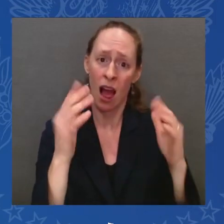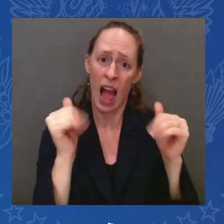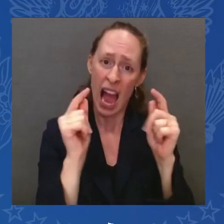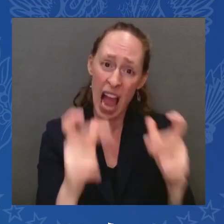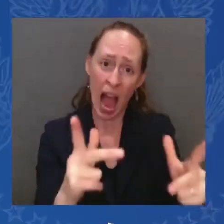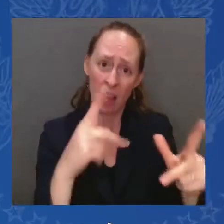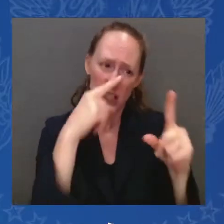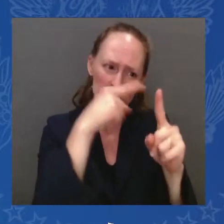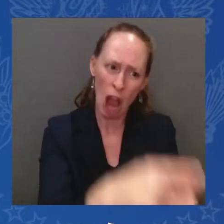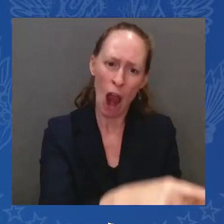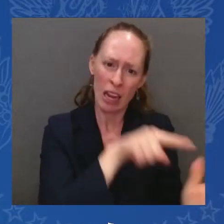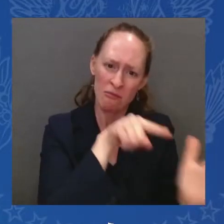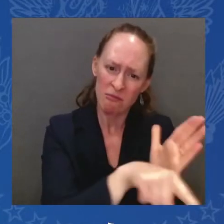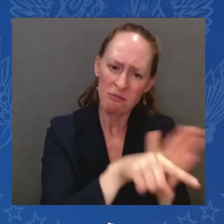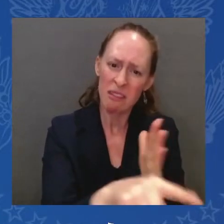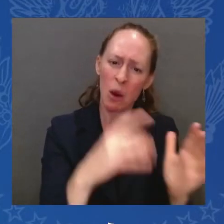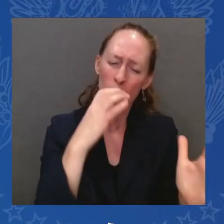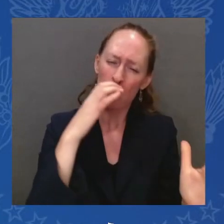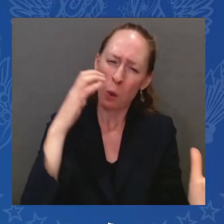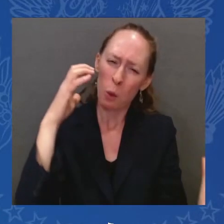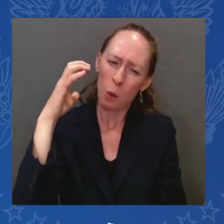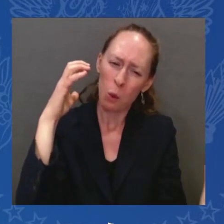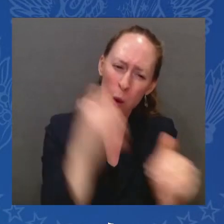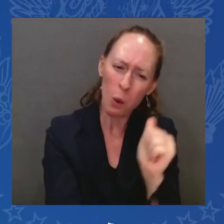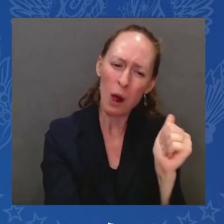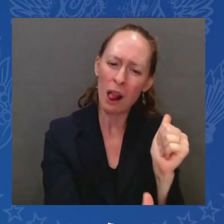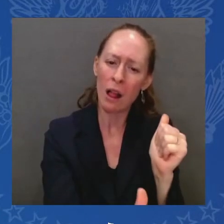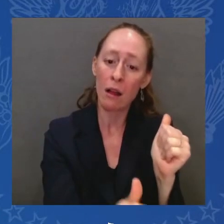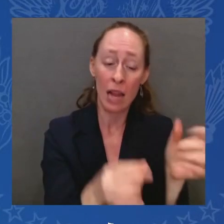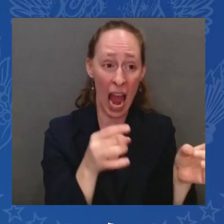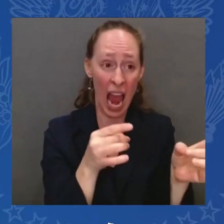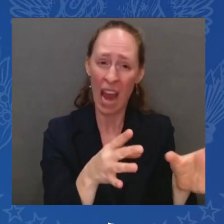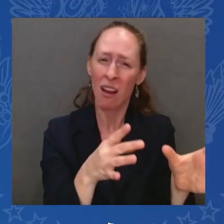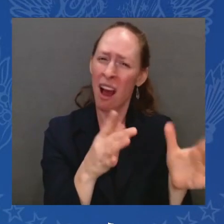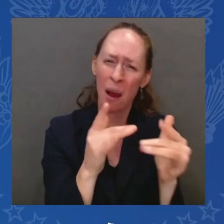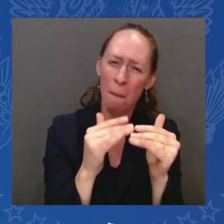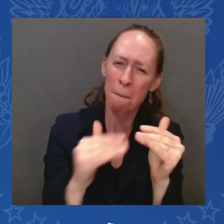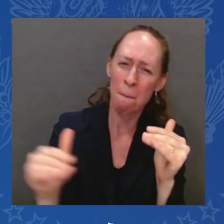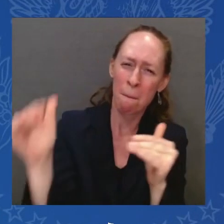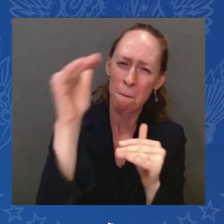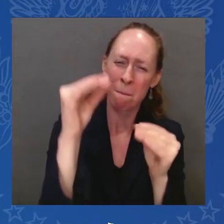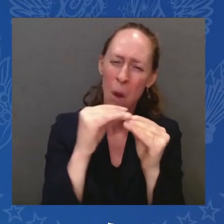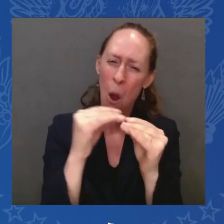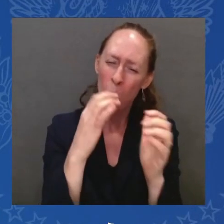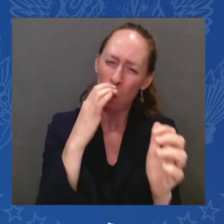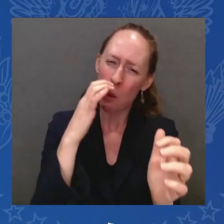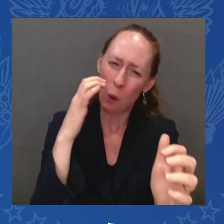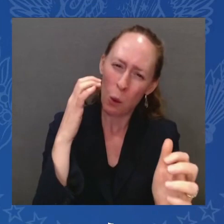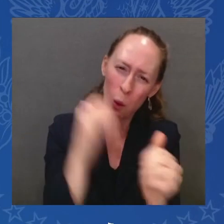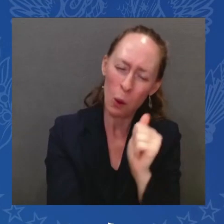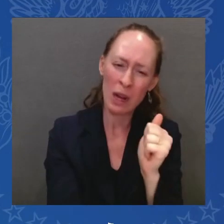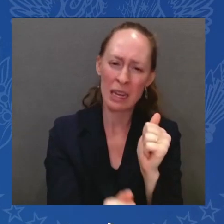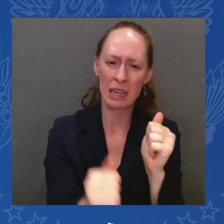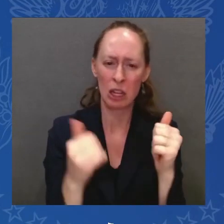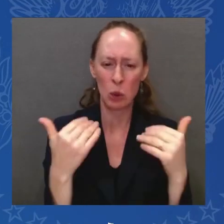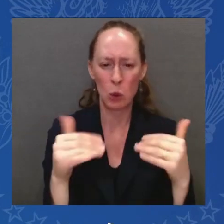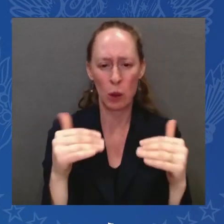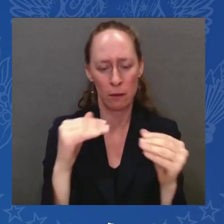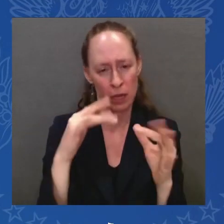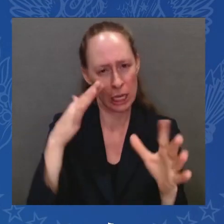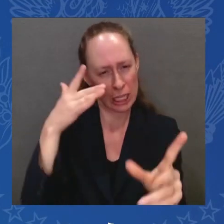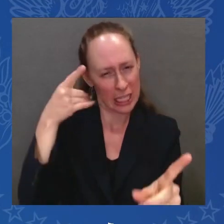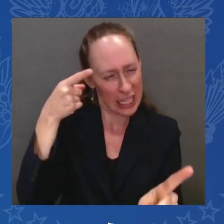against the Jewish people. And I would argue it's the deadliest day for